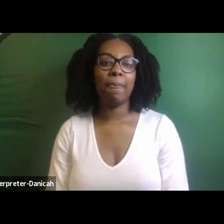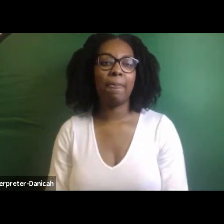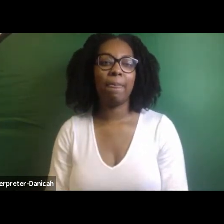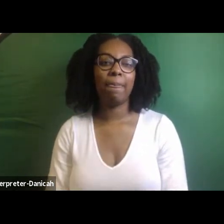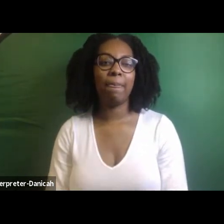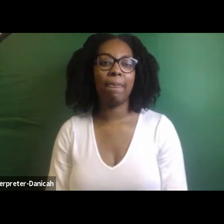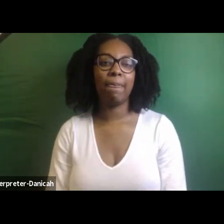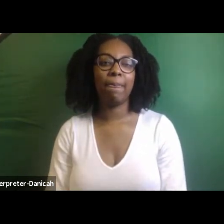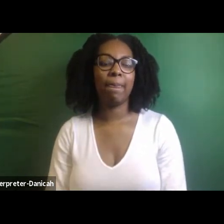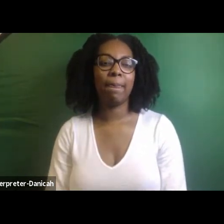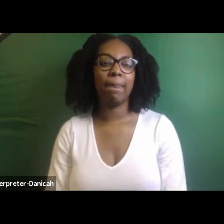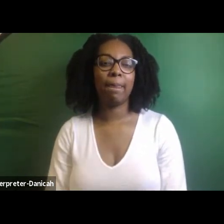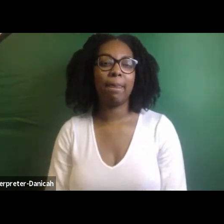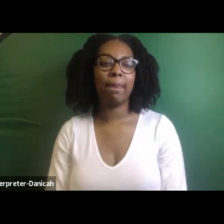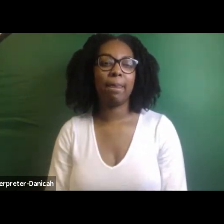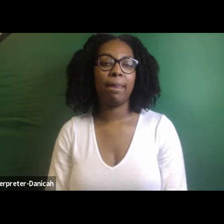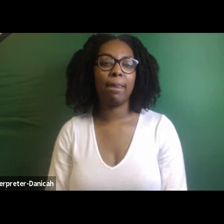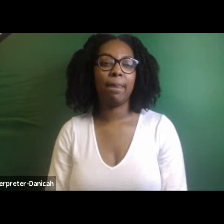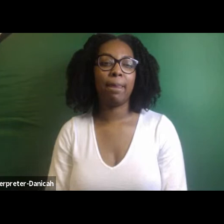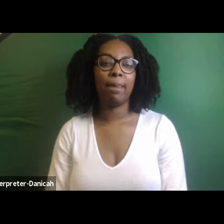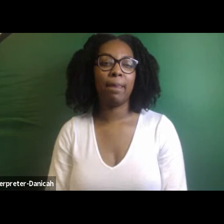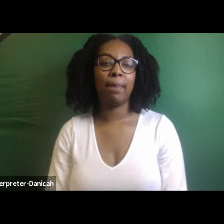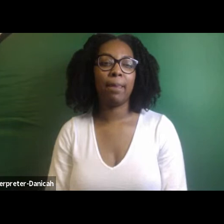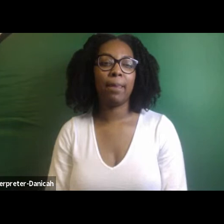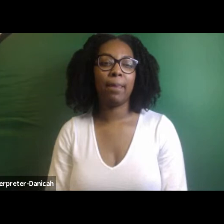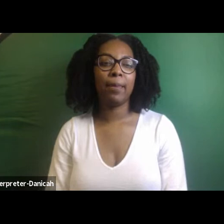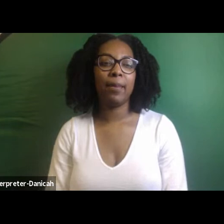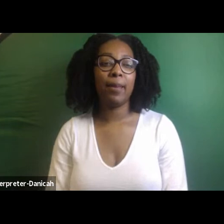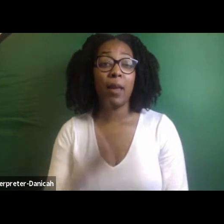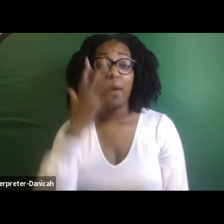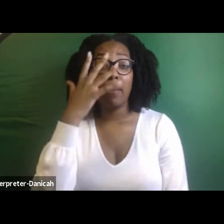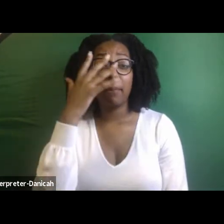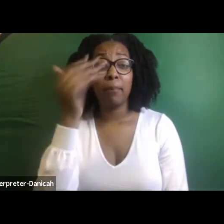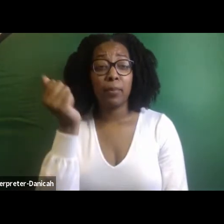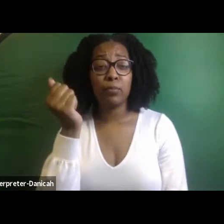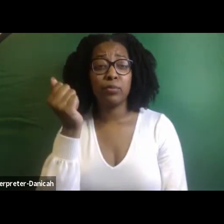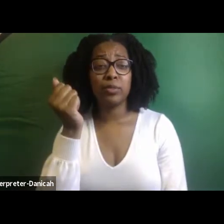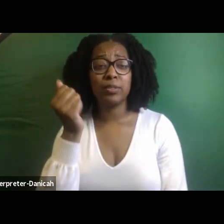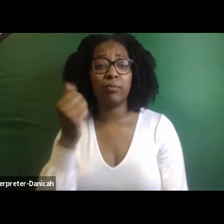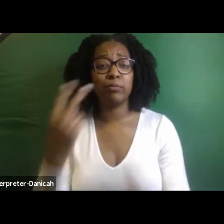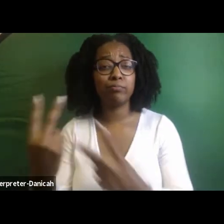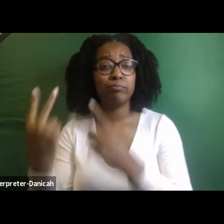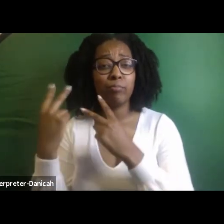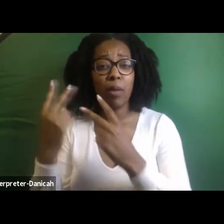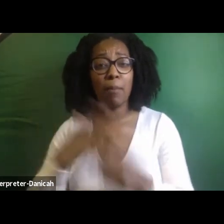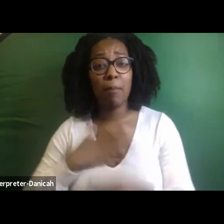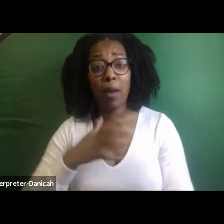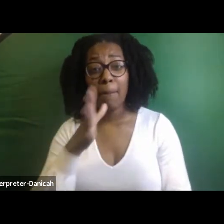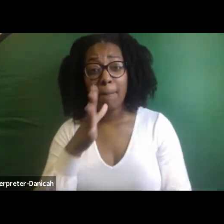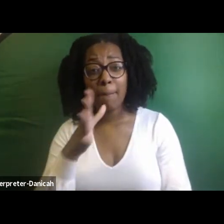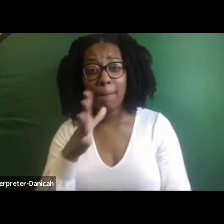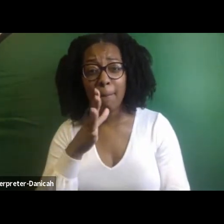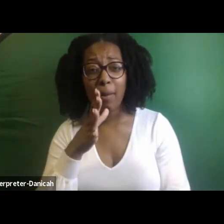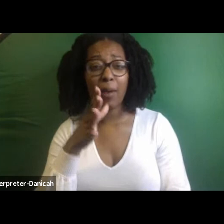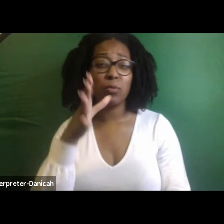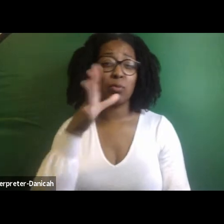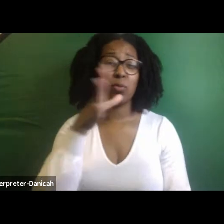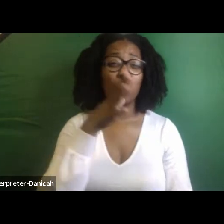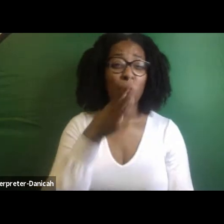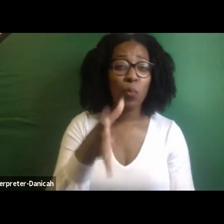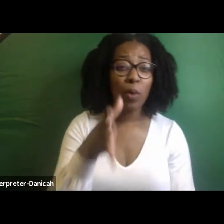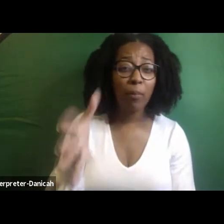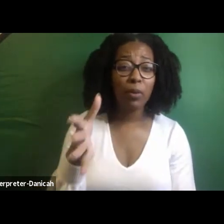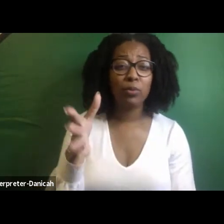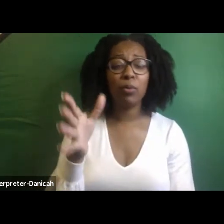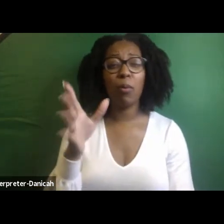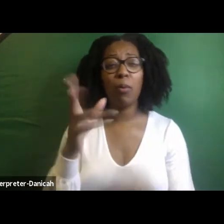for me in terms of thinking about my mother and my grandmother and my great grandmother and